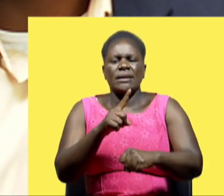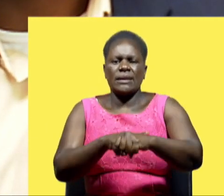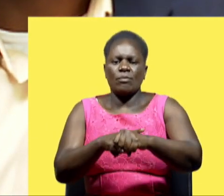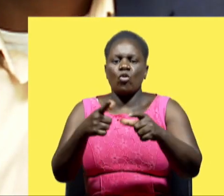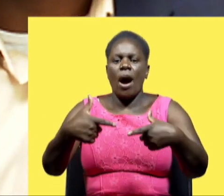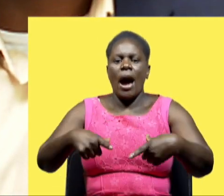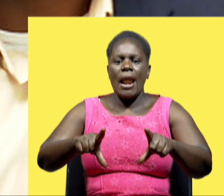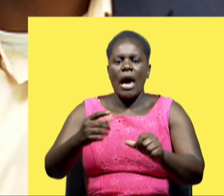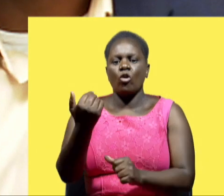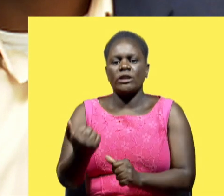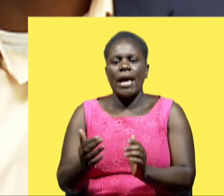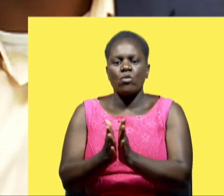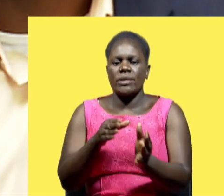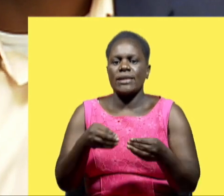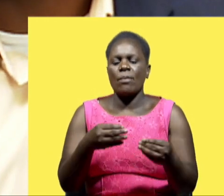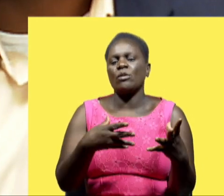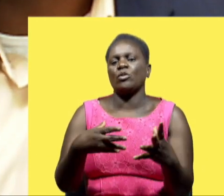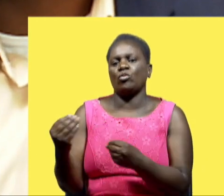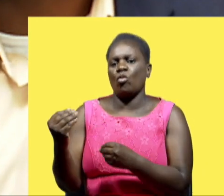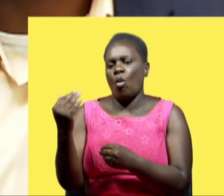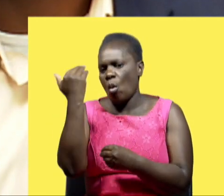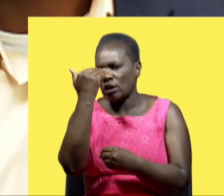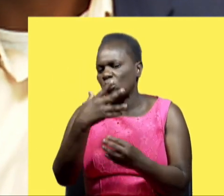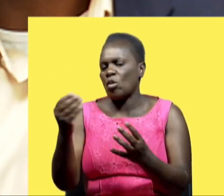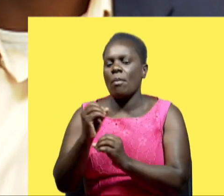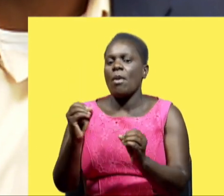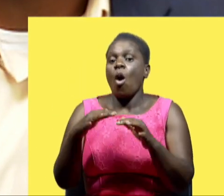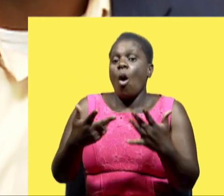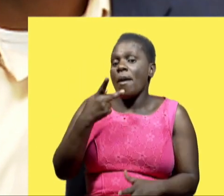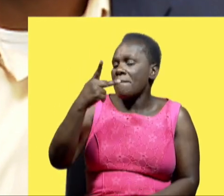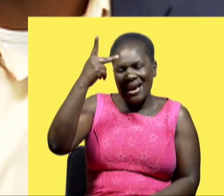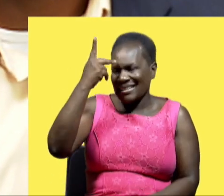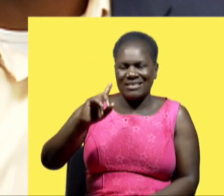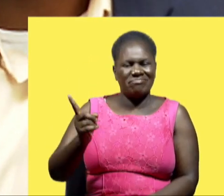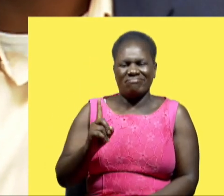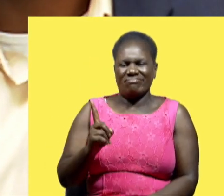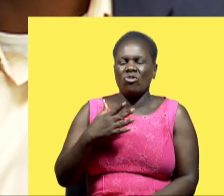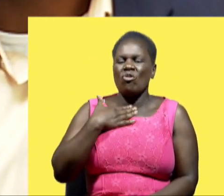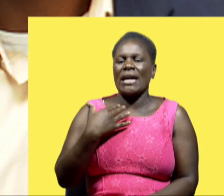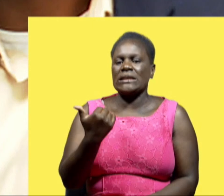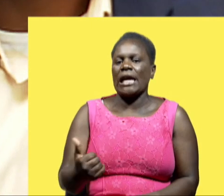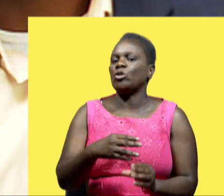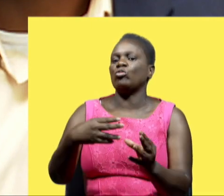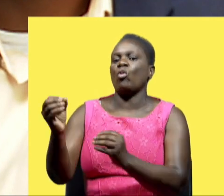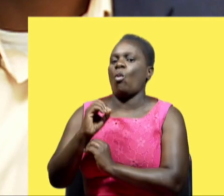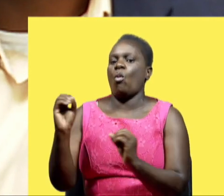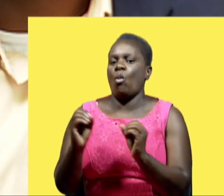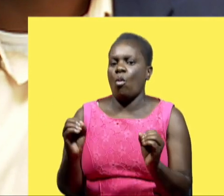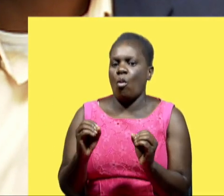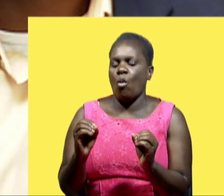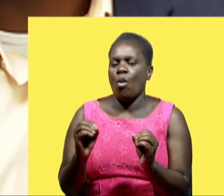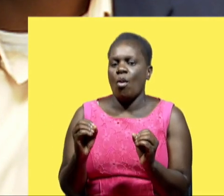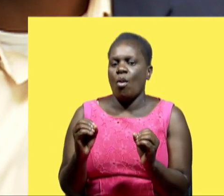allowing a child with autism to accompany them or even a parent would be kind of scared don't know how